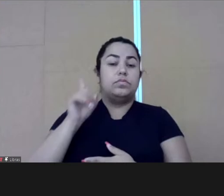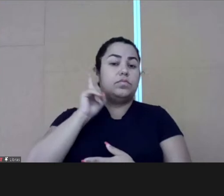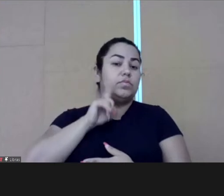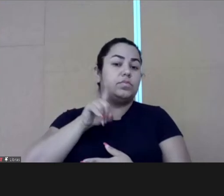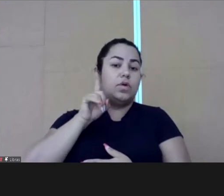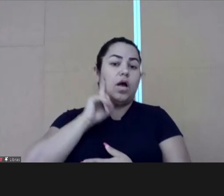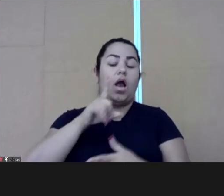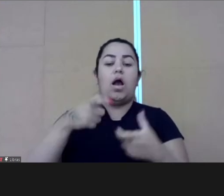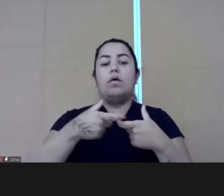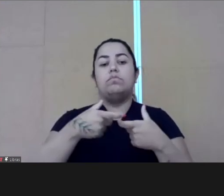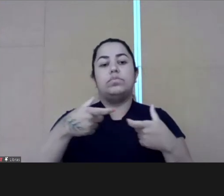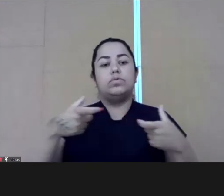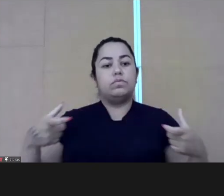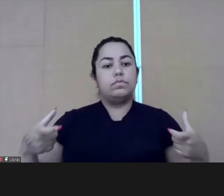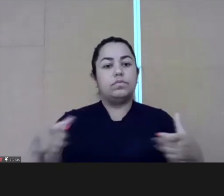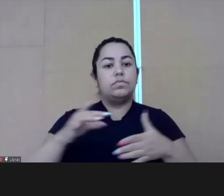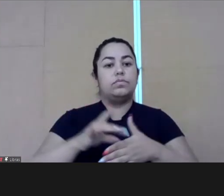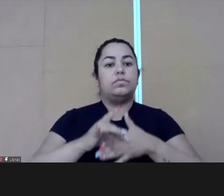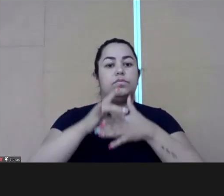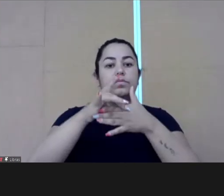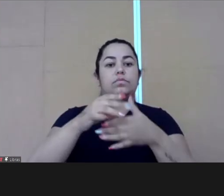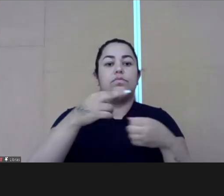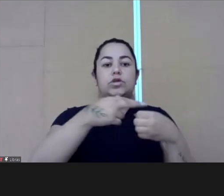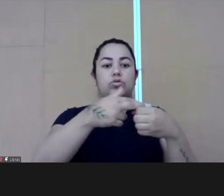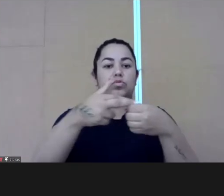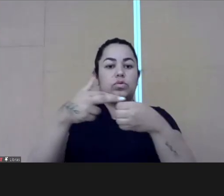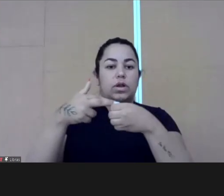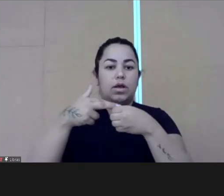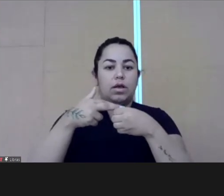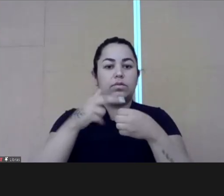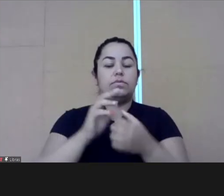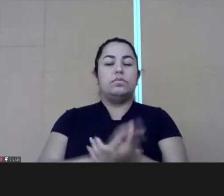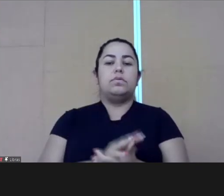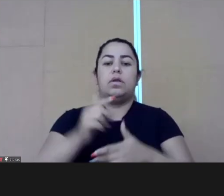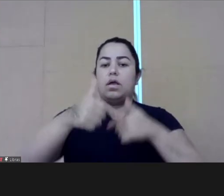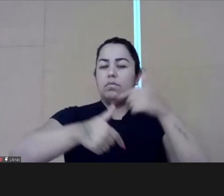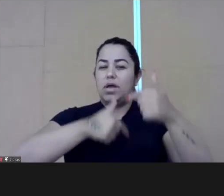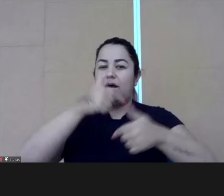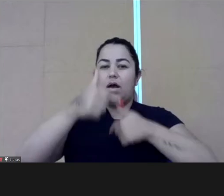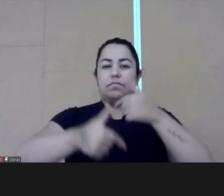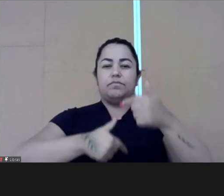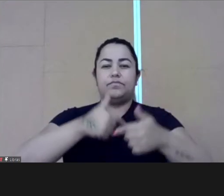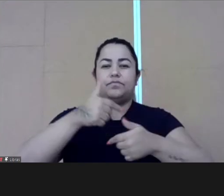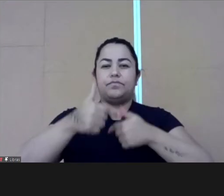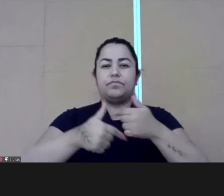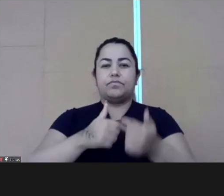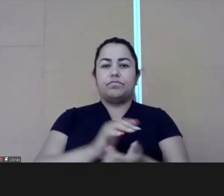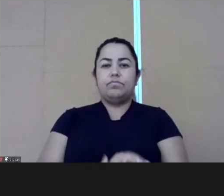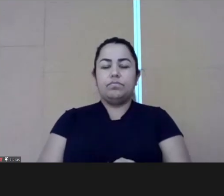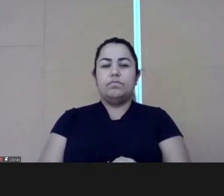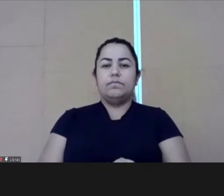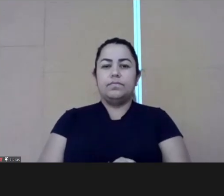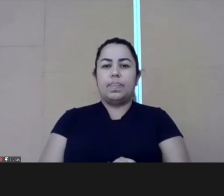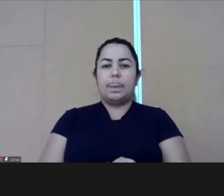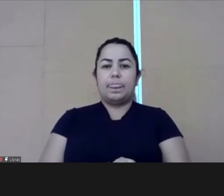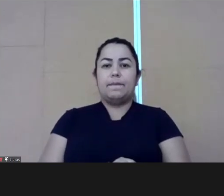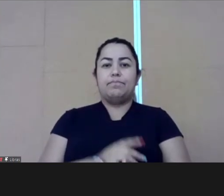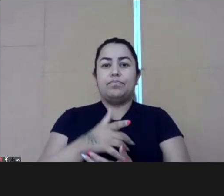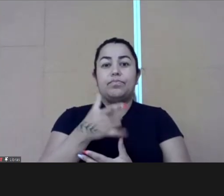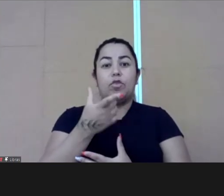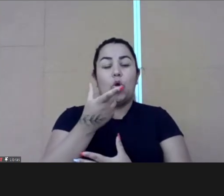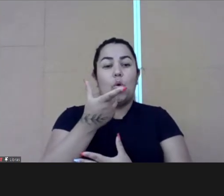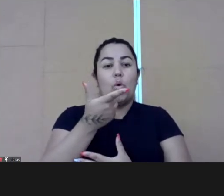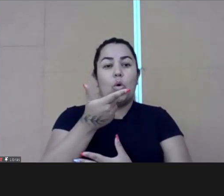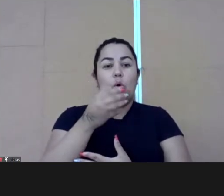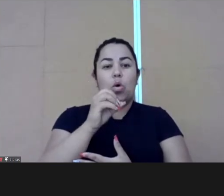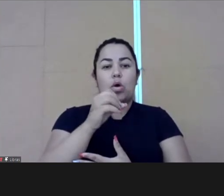of the government of Minas Gerais. And then we went to the regional leadership. We work, we have been